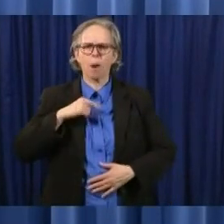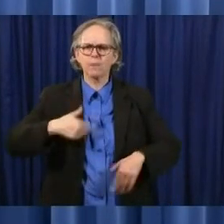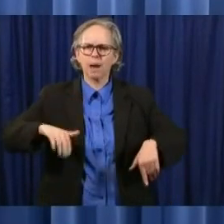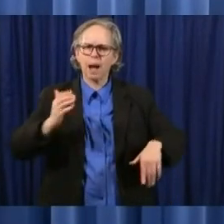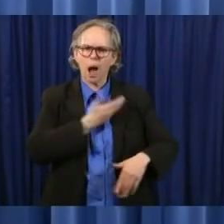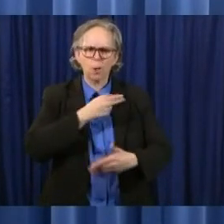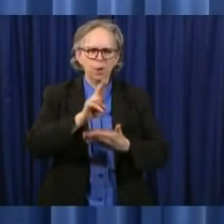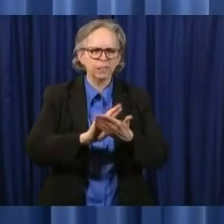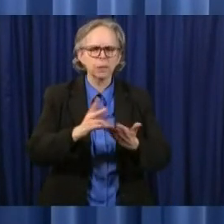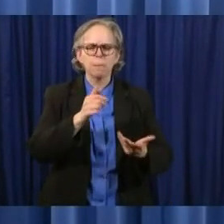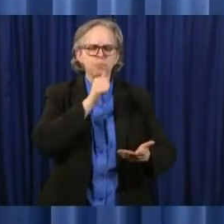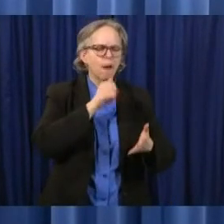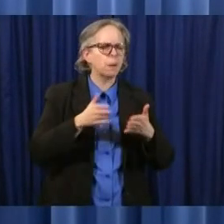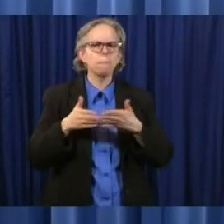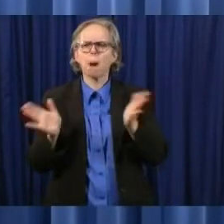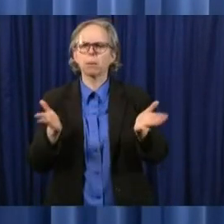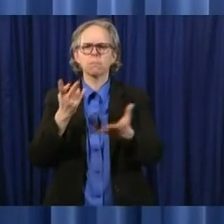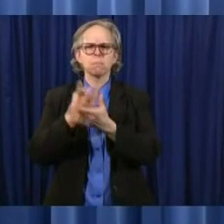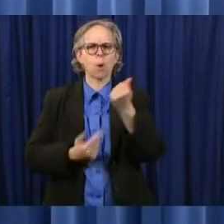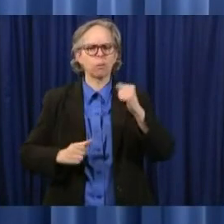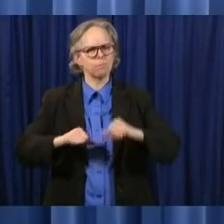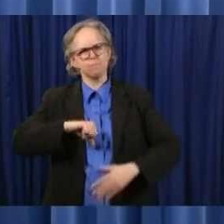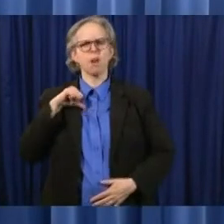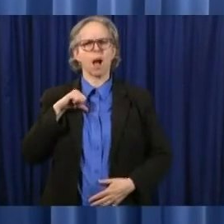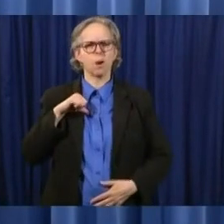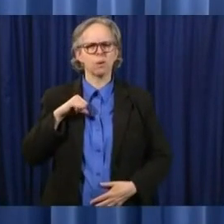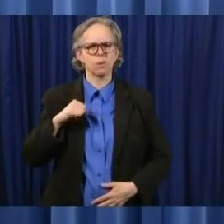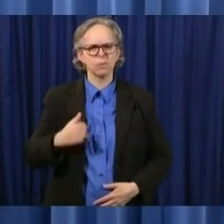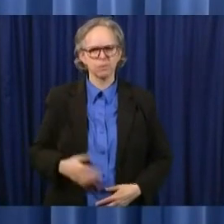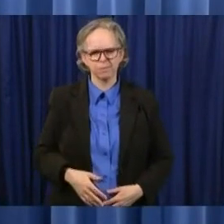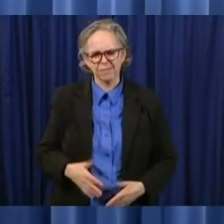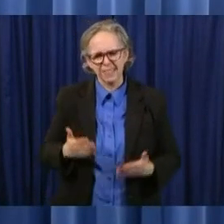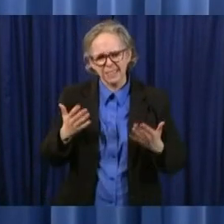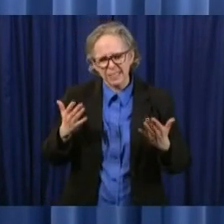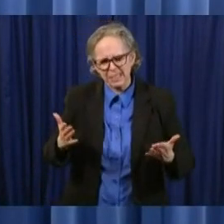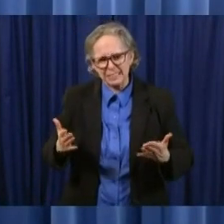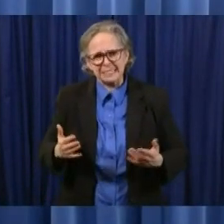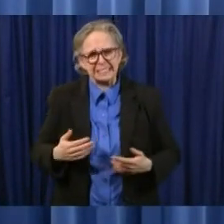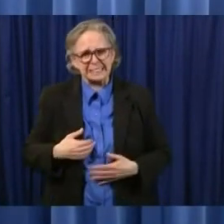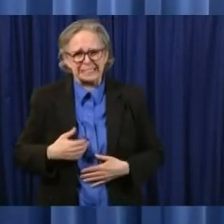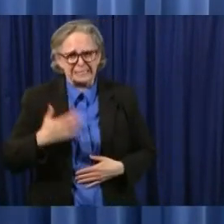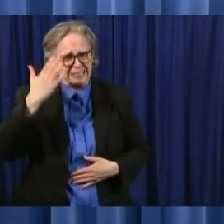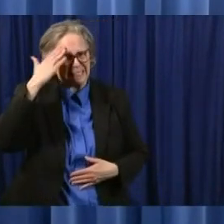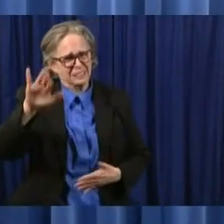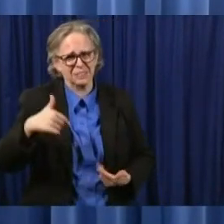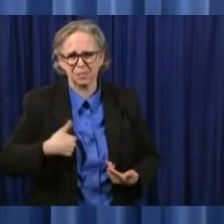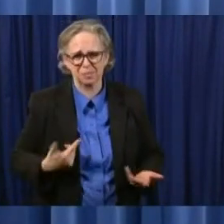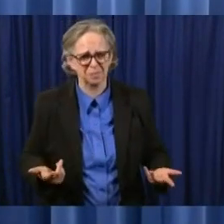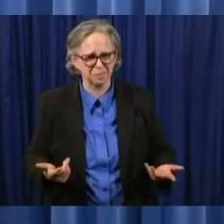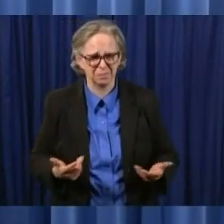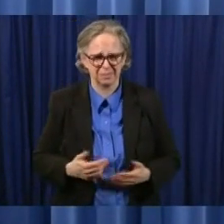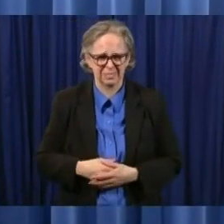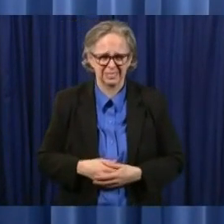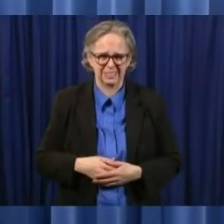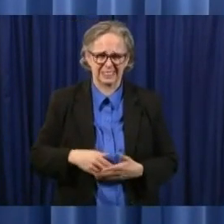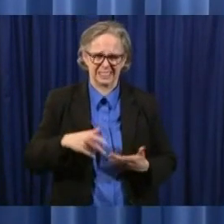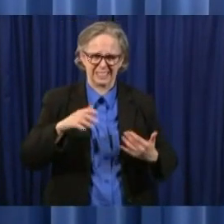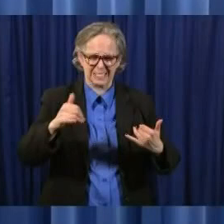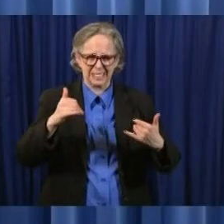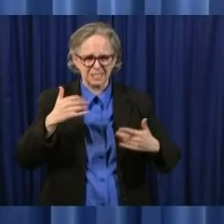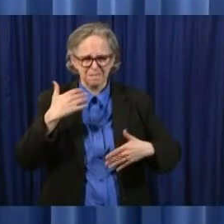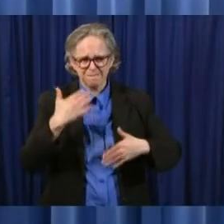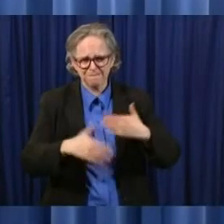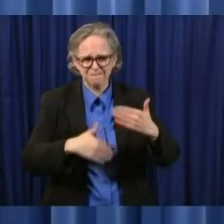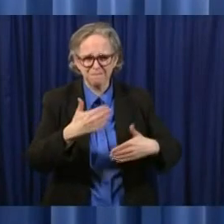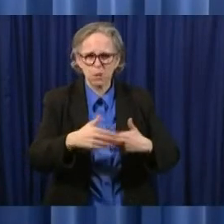in in public uh it was already a different time uh particularly for the smaller schools uh as